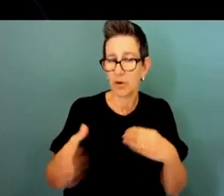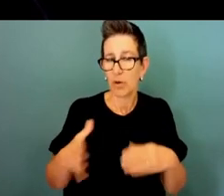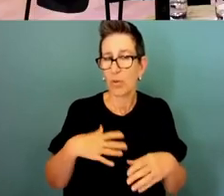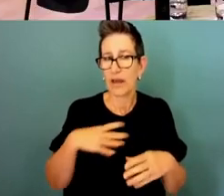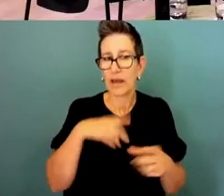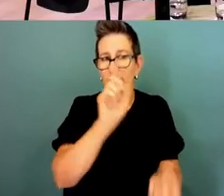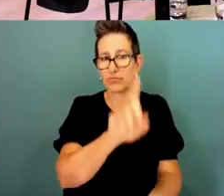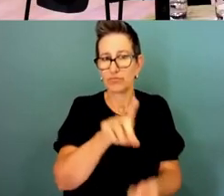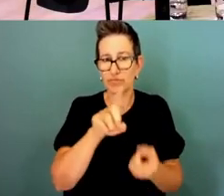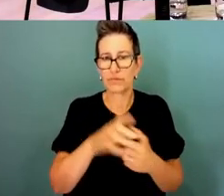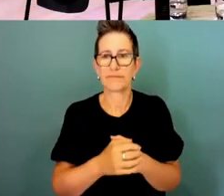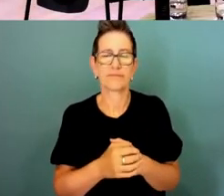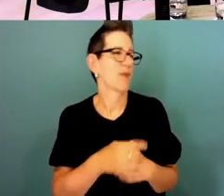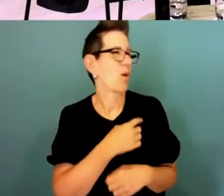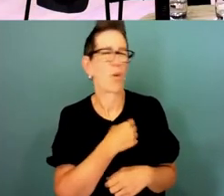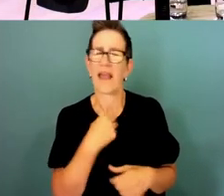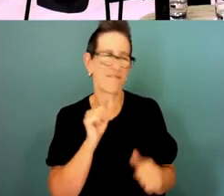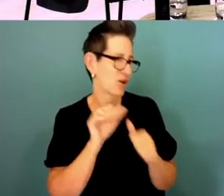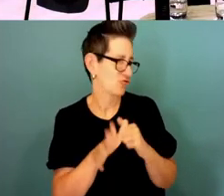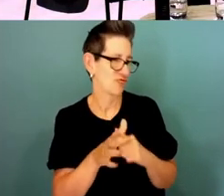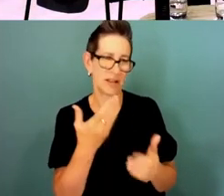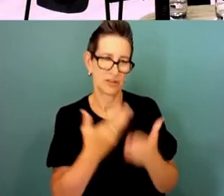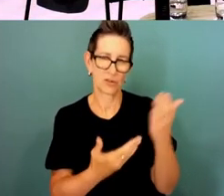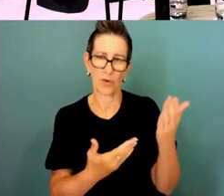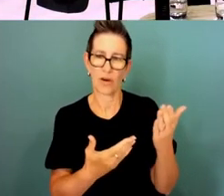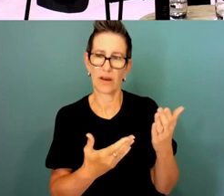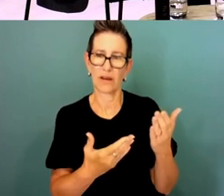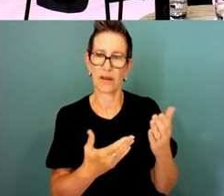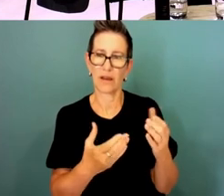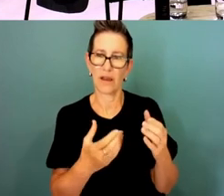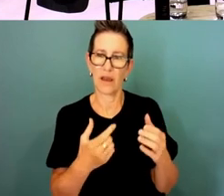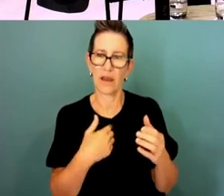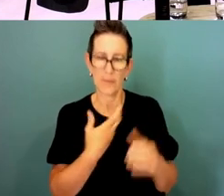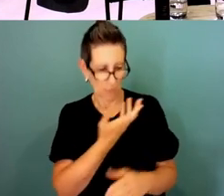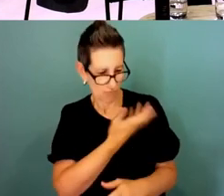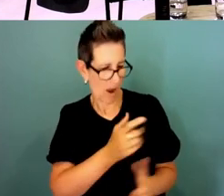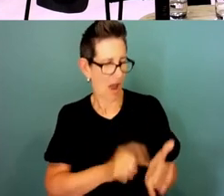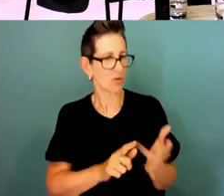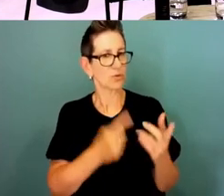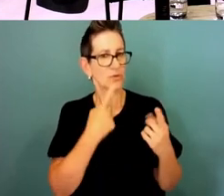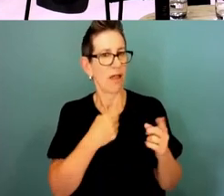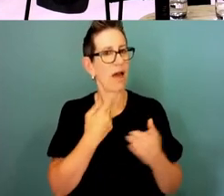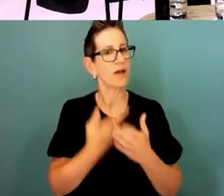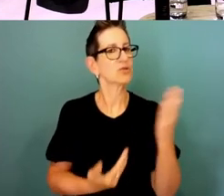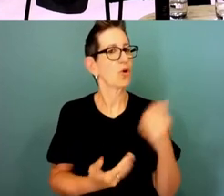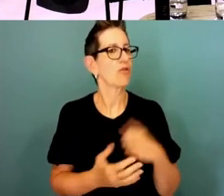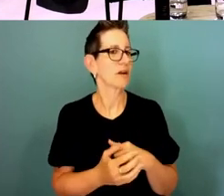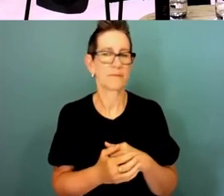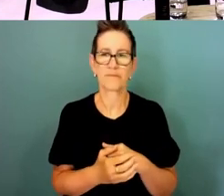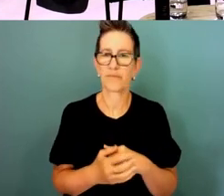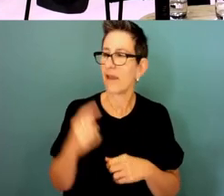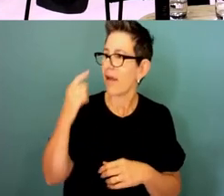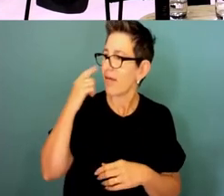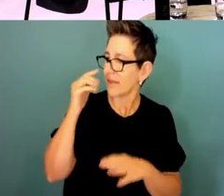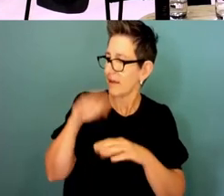we've got a great story be proud to tell it think about different ways